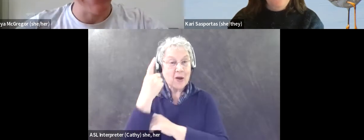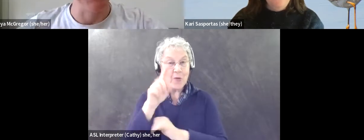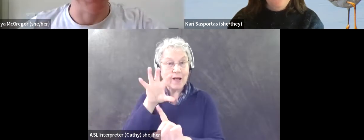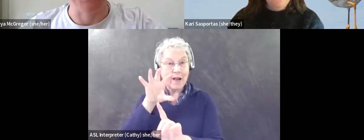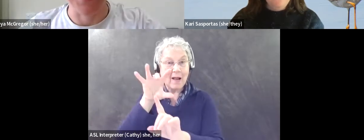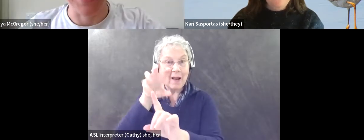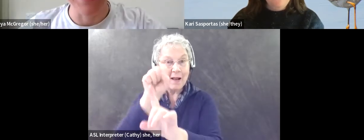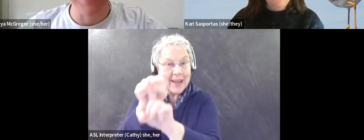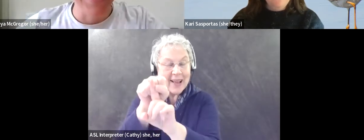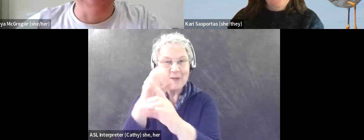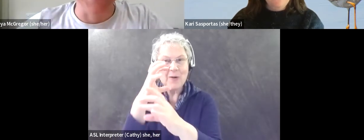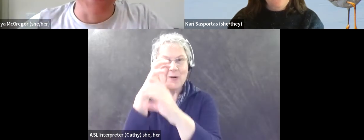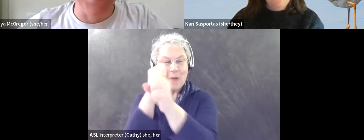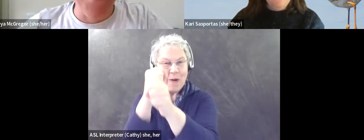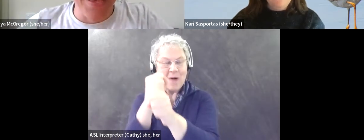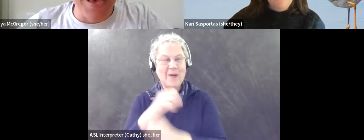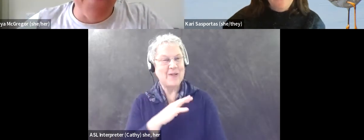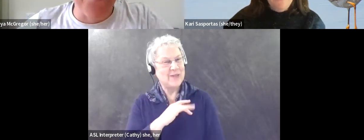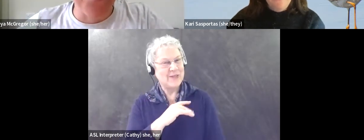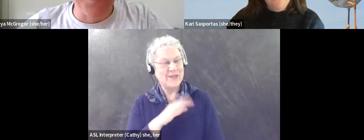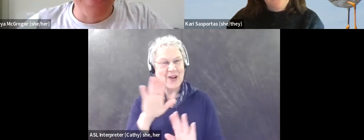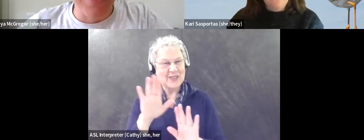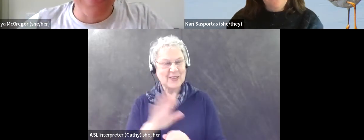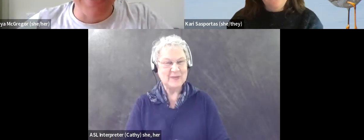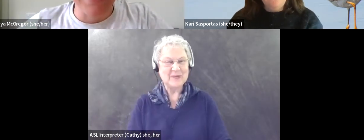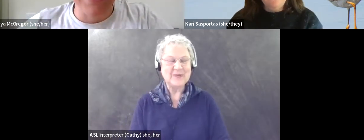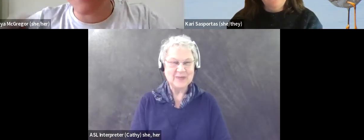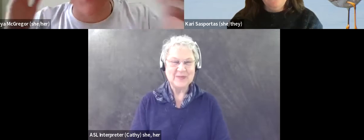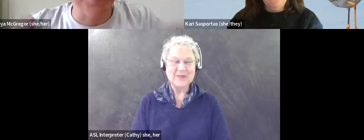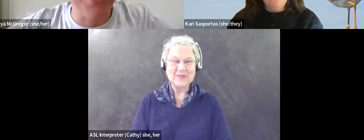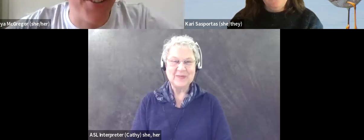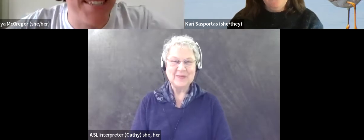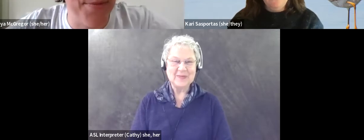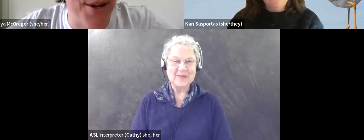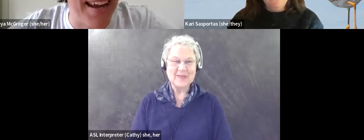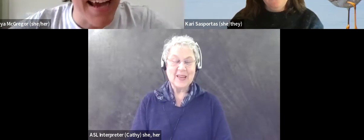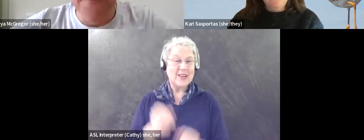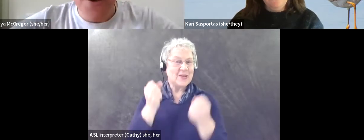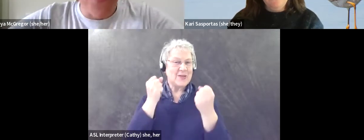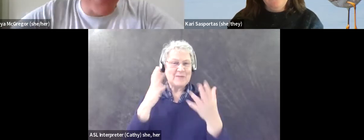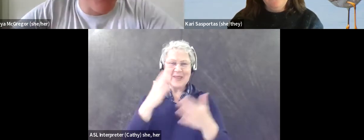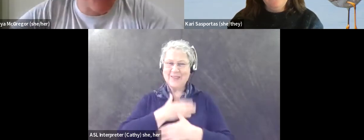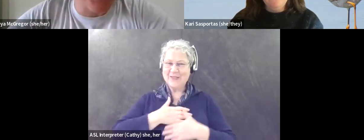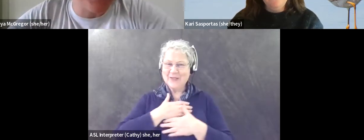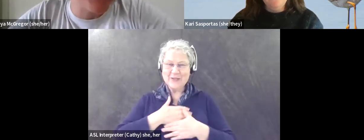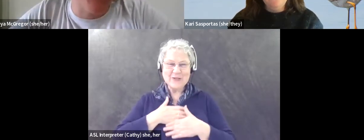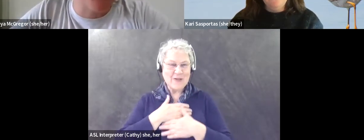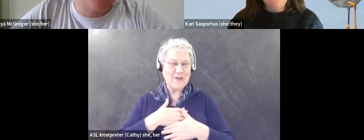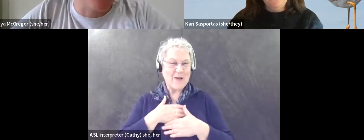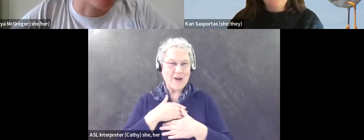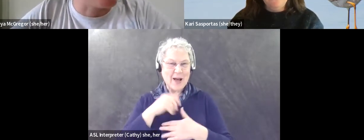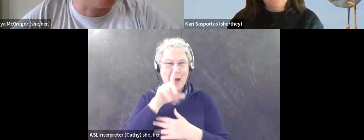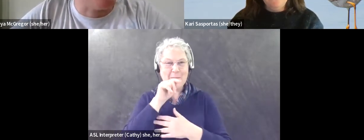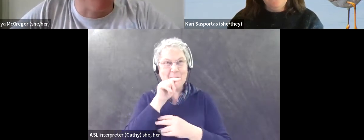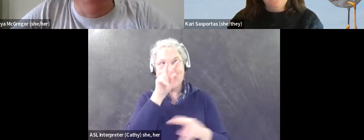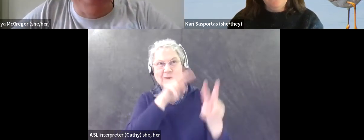that's where it went. That's awesome. There's so many joys of birding. What are the top